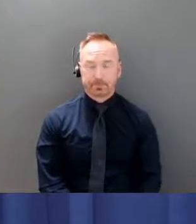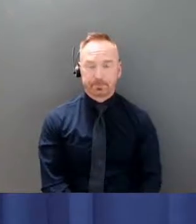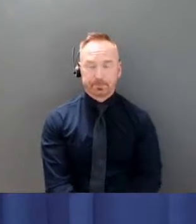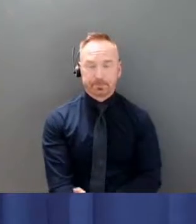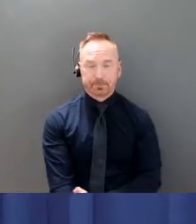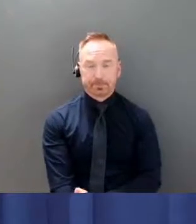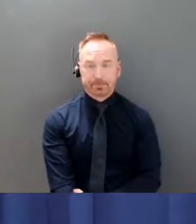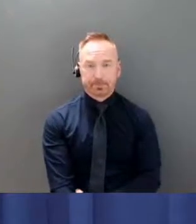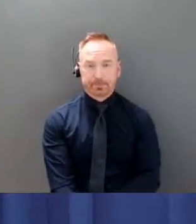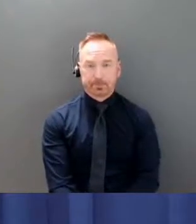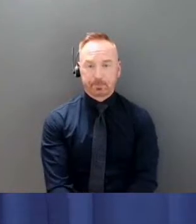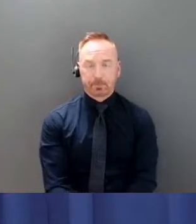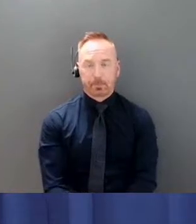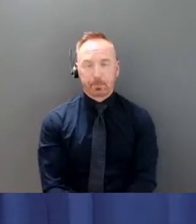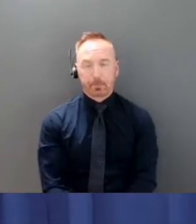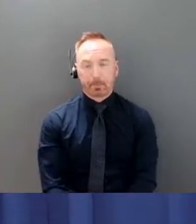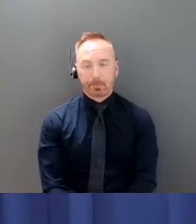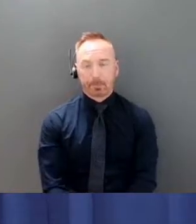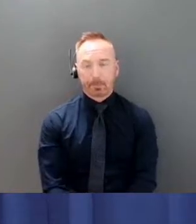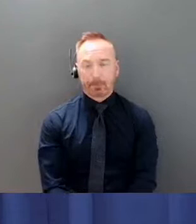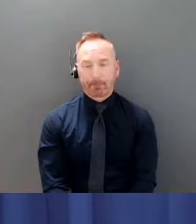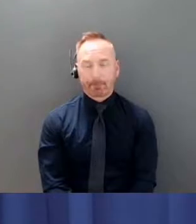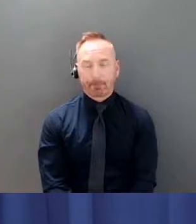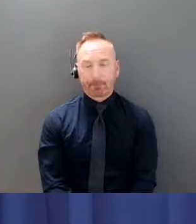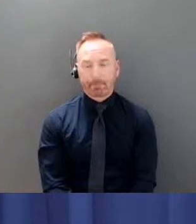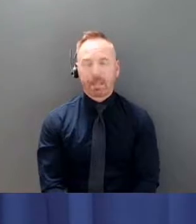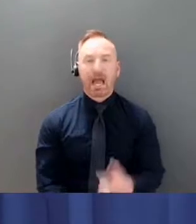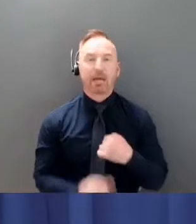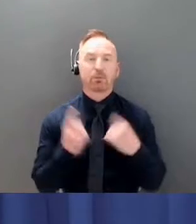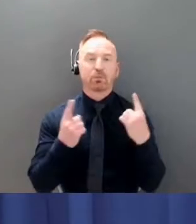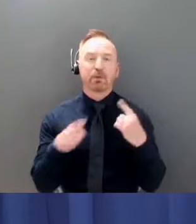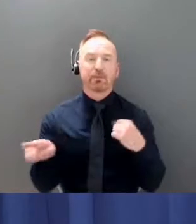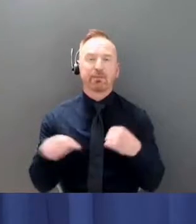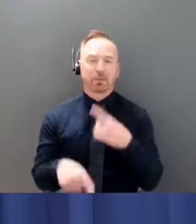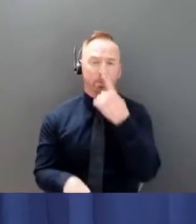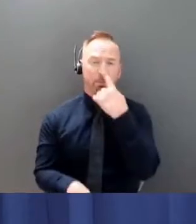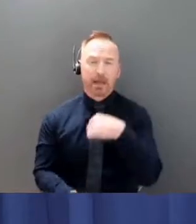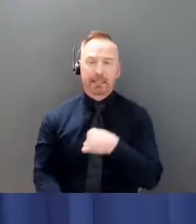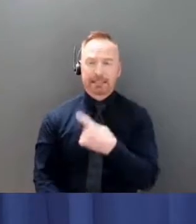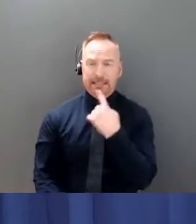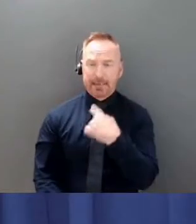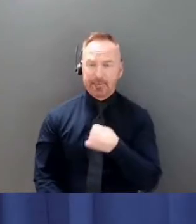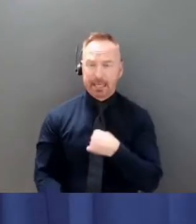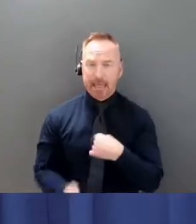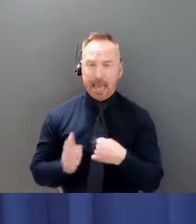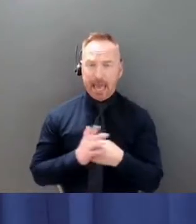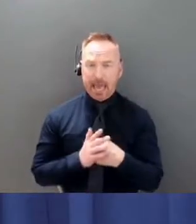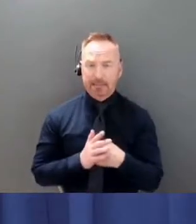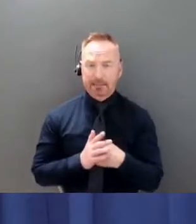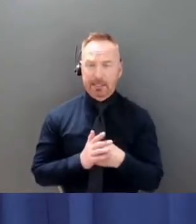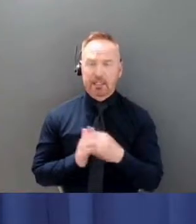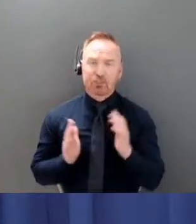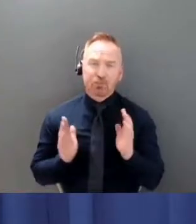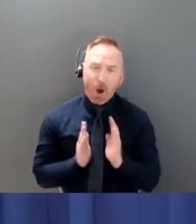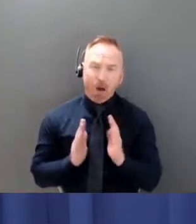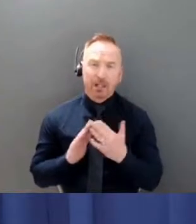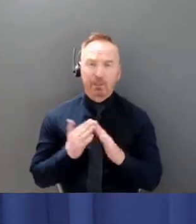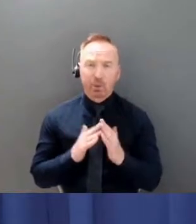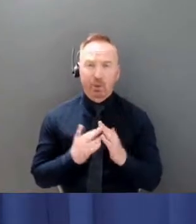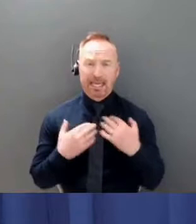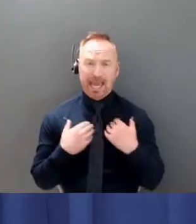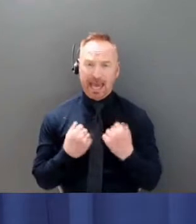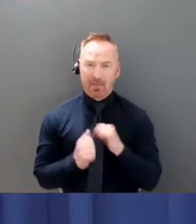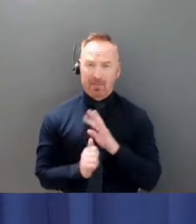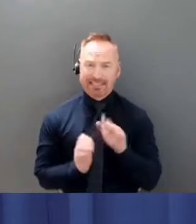Yes, I was just wondering if you could tell us anything about how the small community health centers are managing the